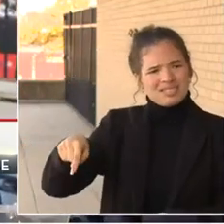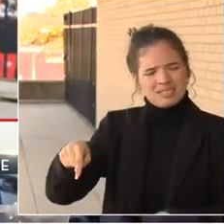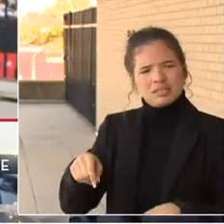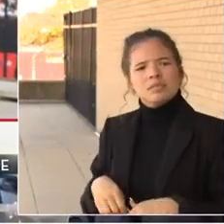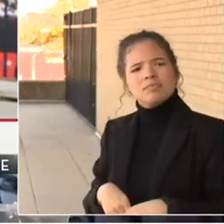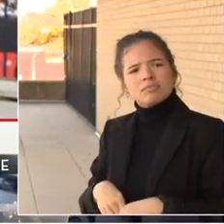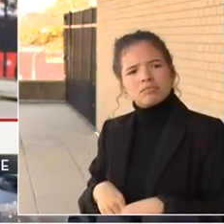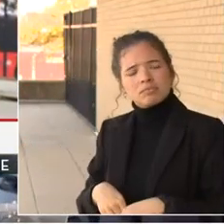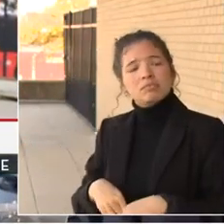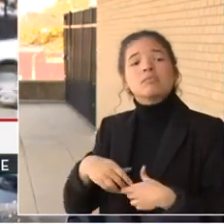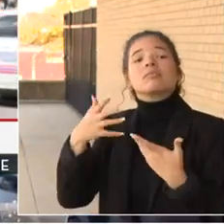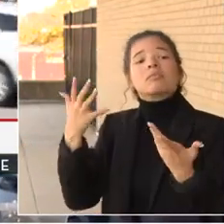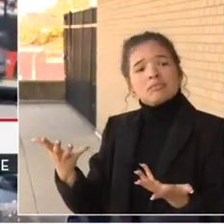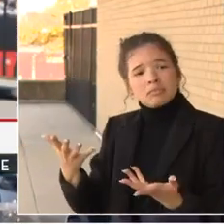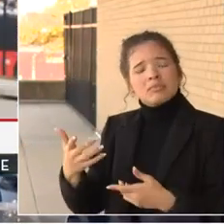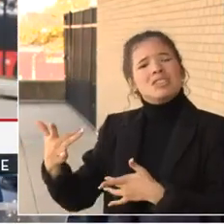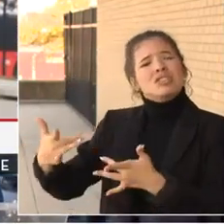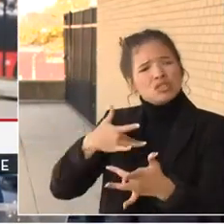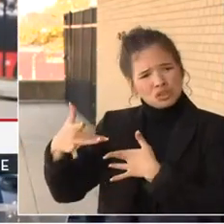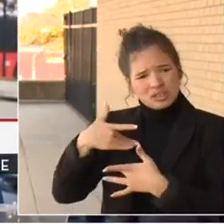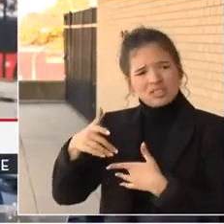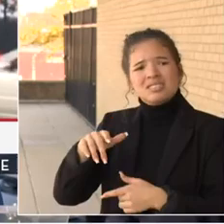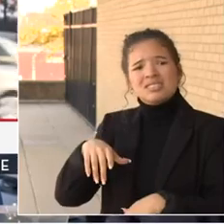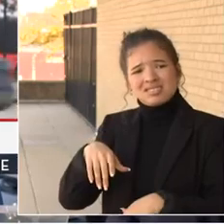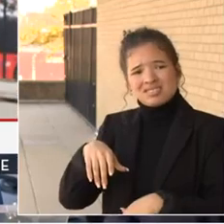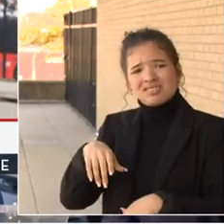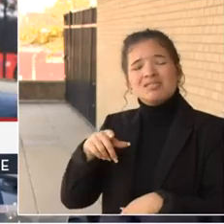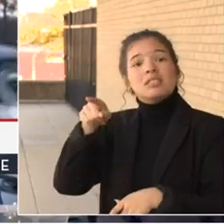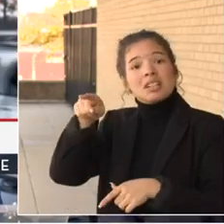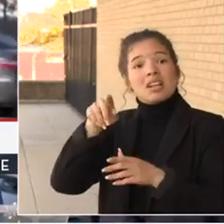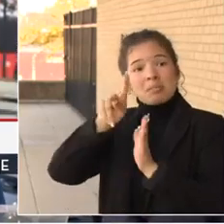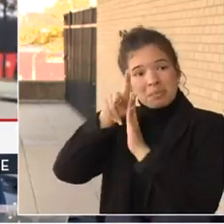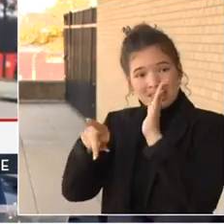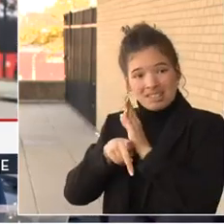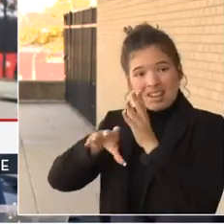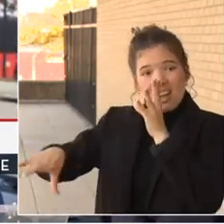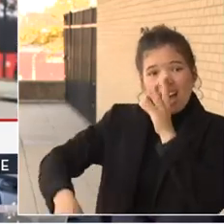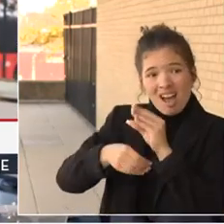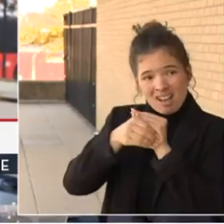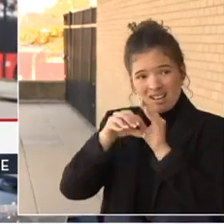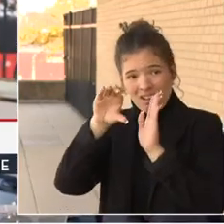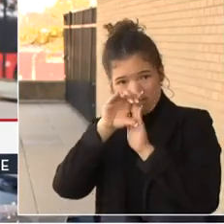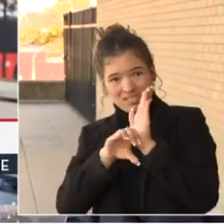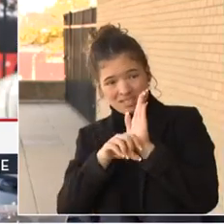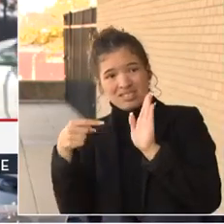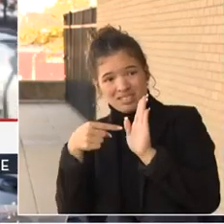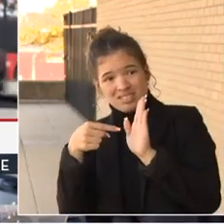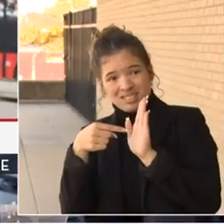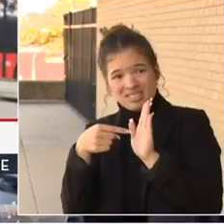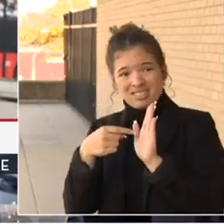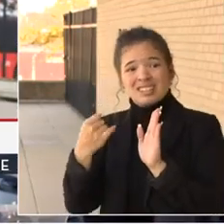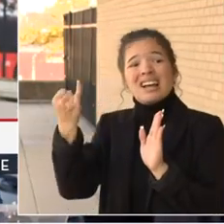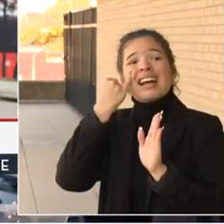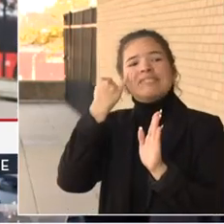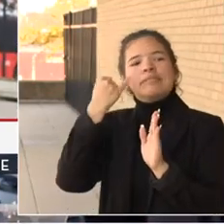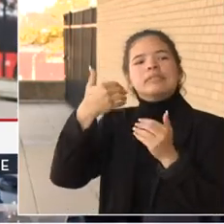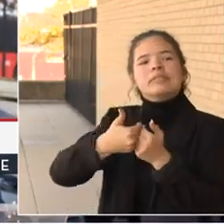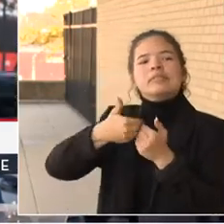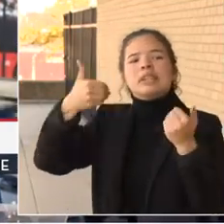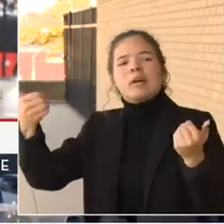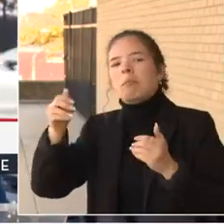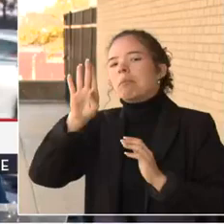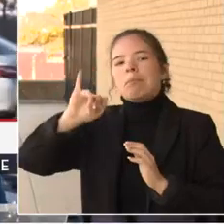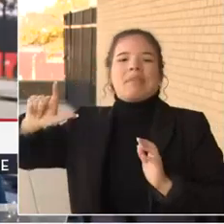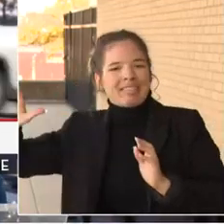there are new policies that have been added here that I think are better in a standalone bill. And so